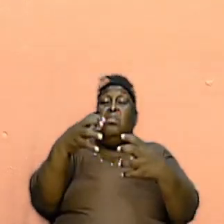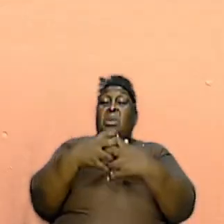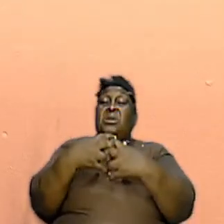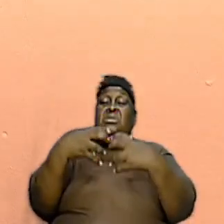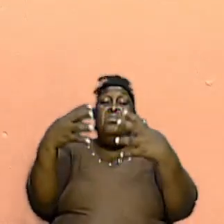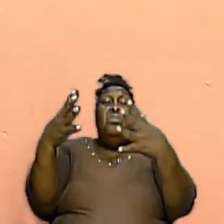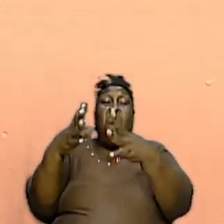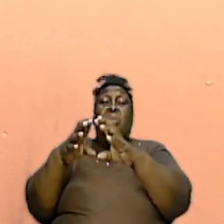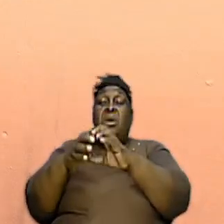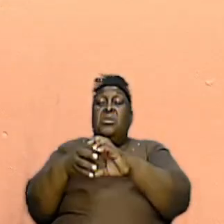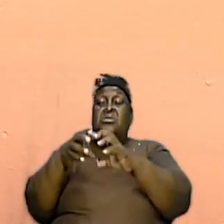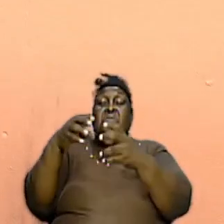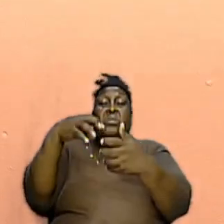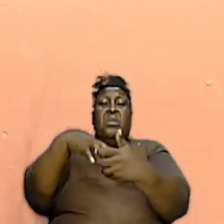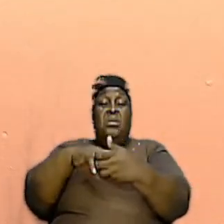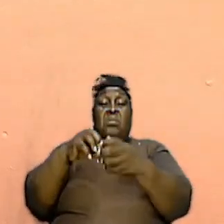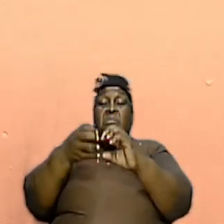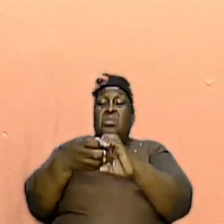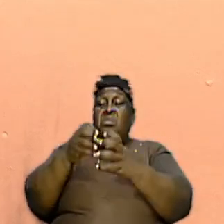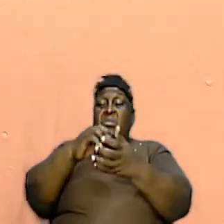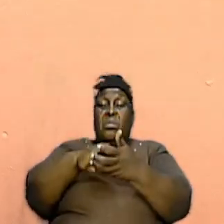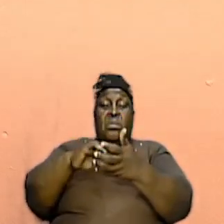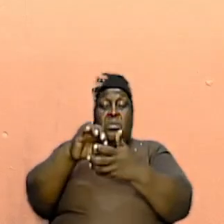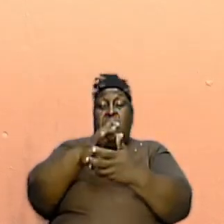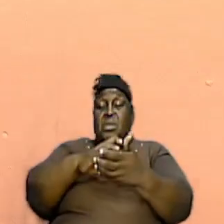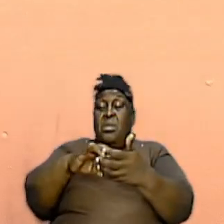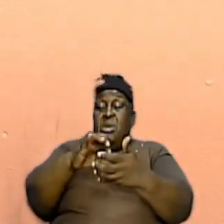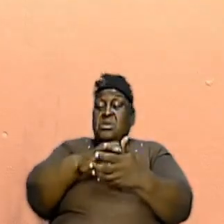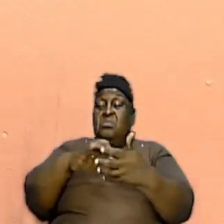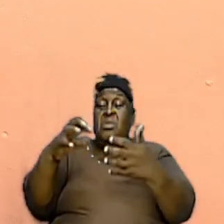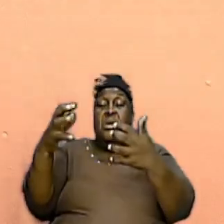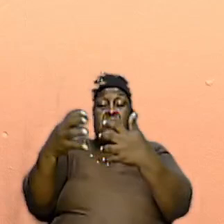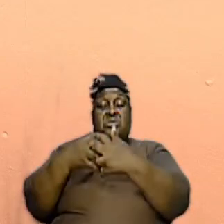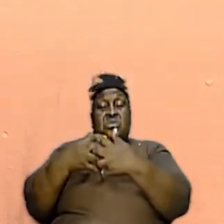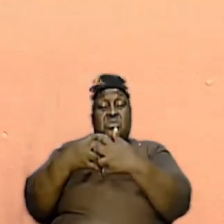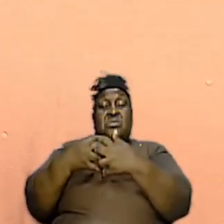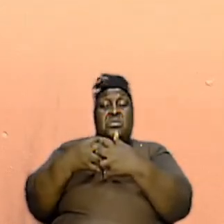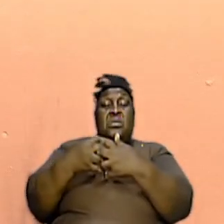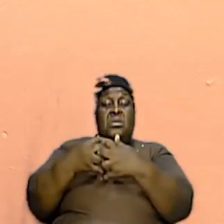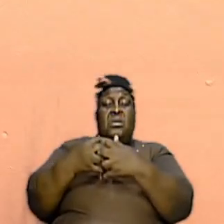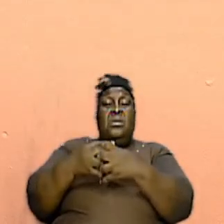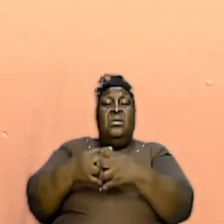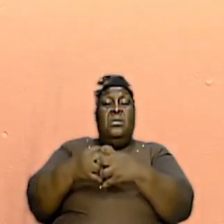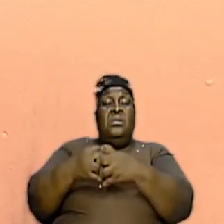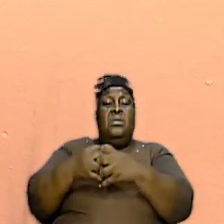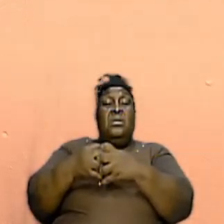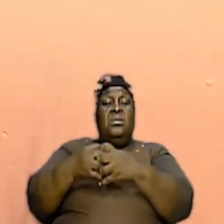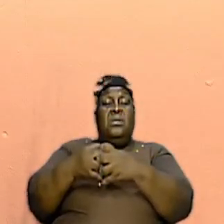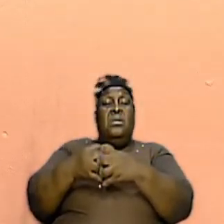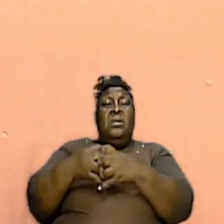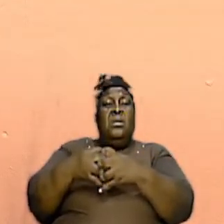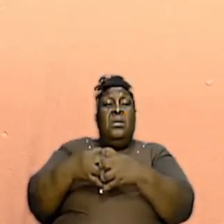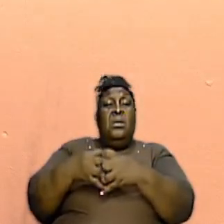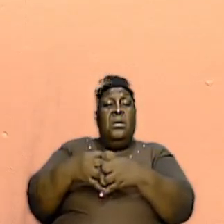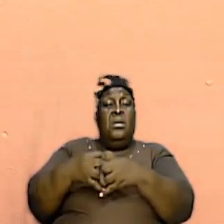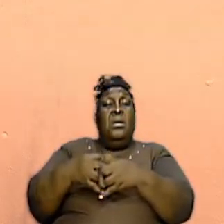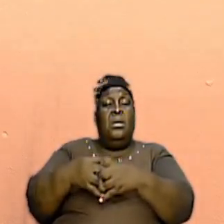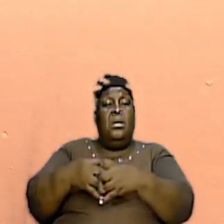don't delude ourselves and believe that in this era of the New Testament church